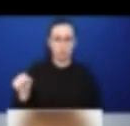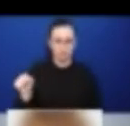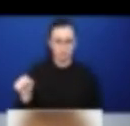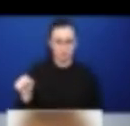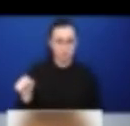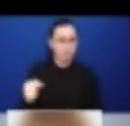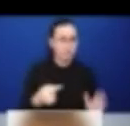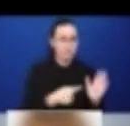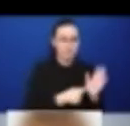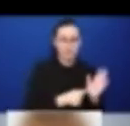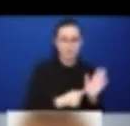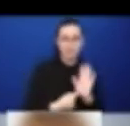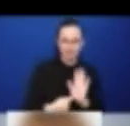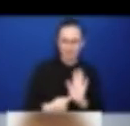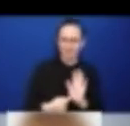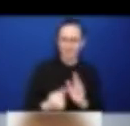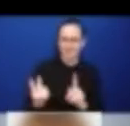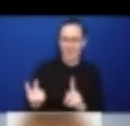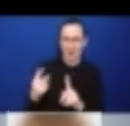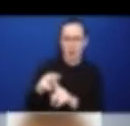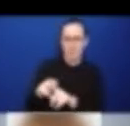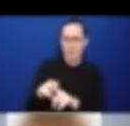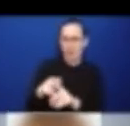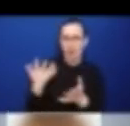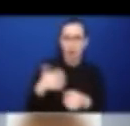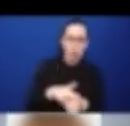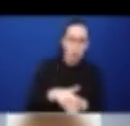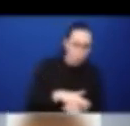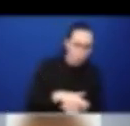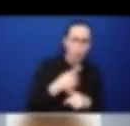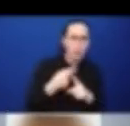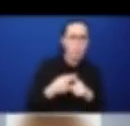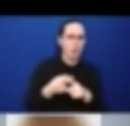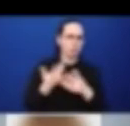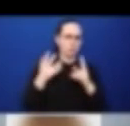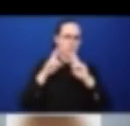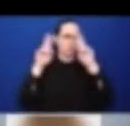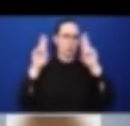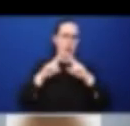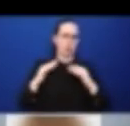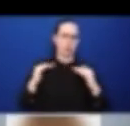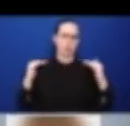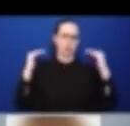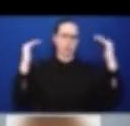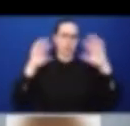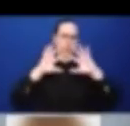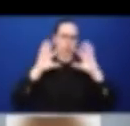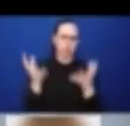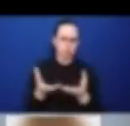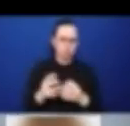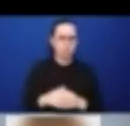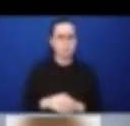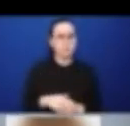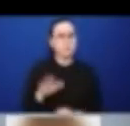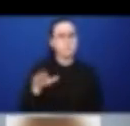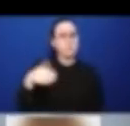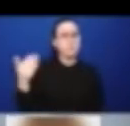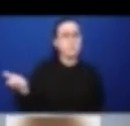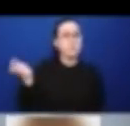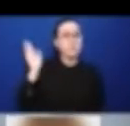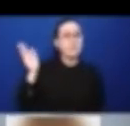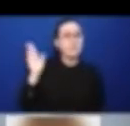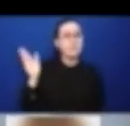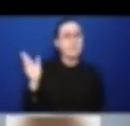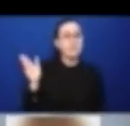ways that can be applied locally and internationally. So the, our next speaker is Professor Len Chukka. He's an